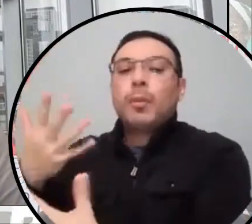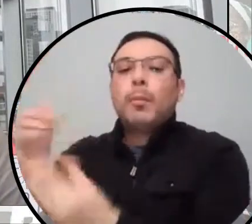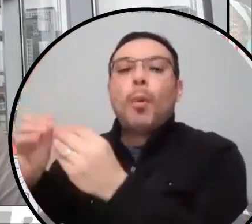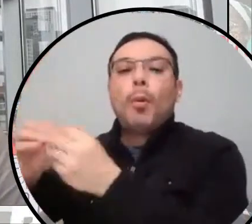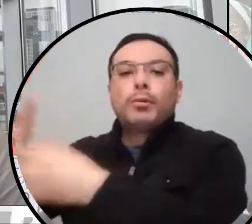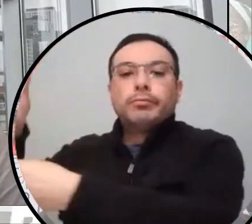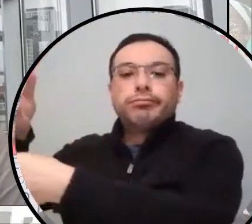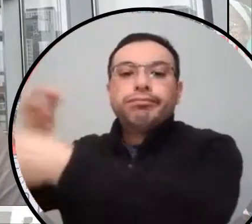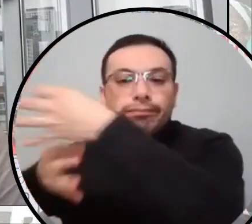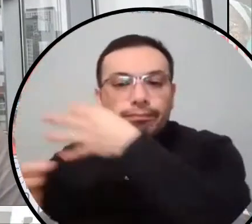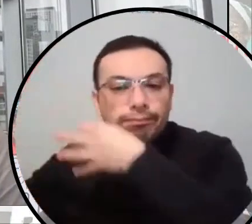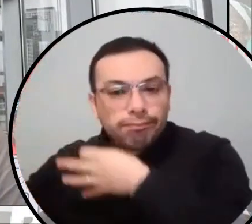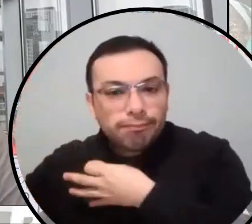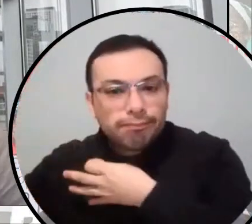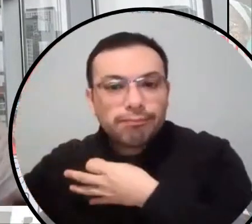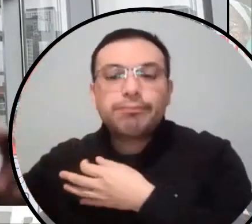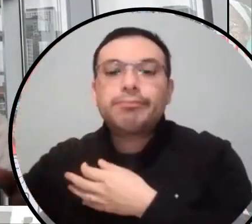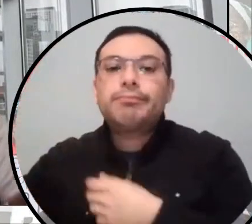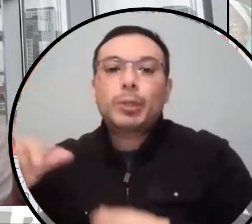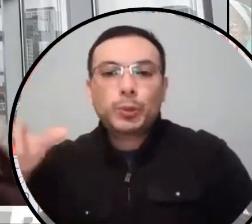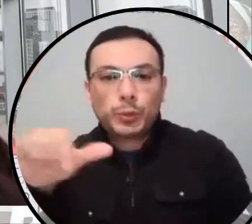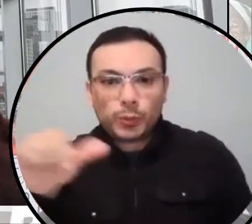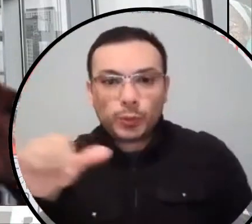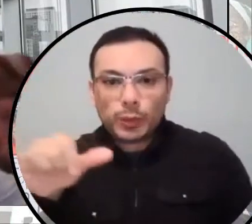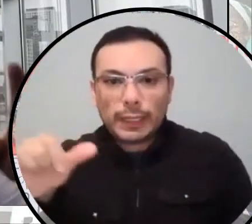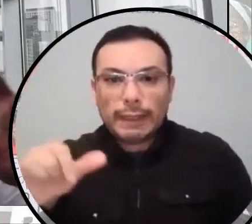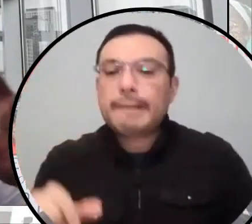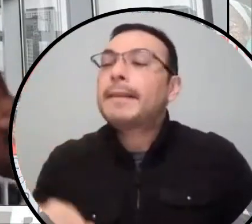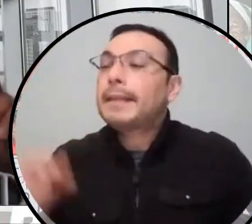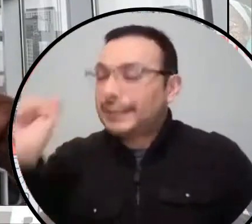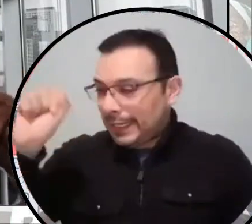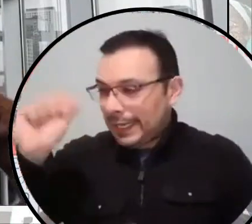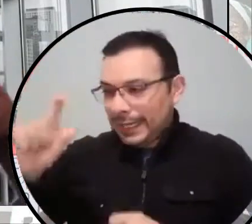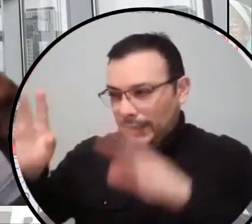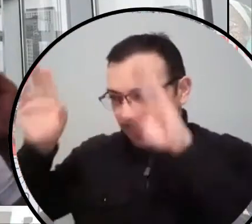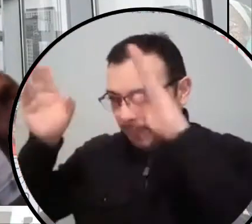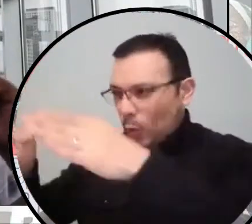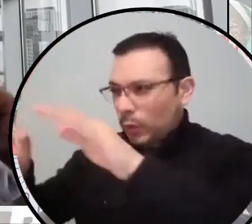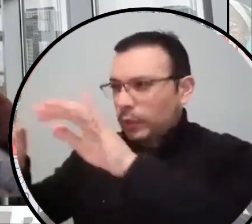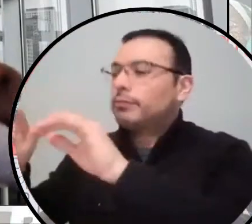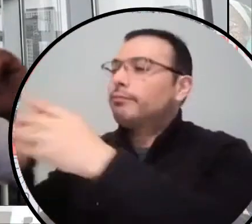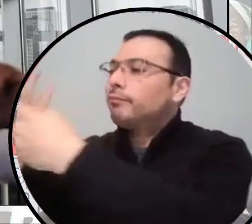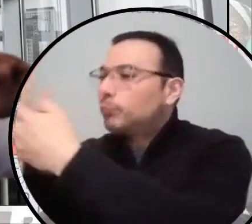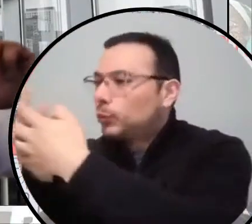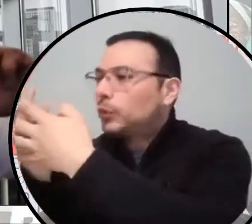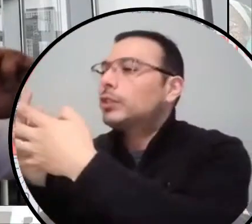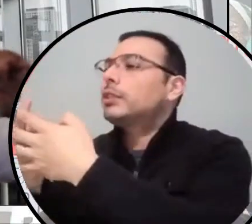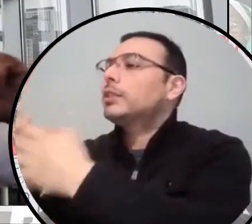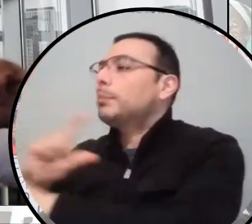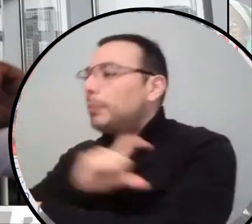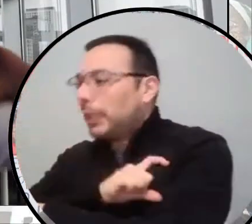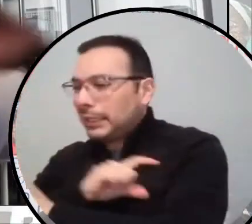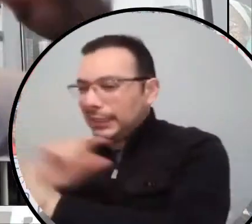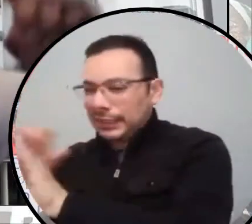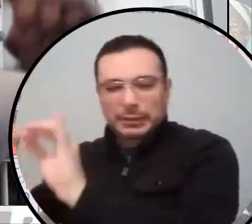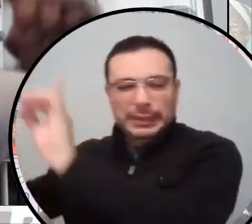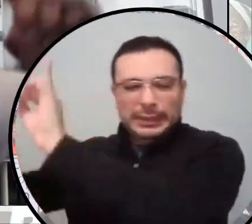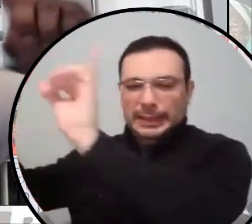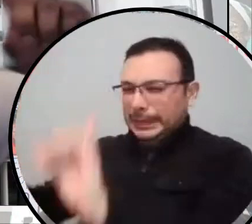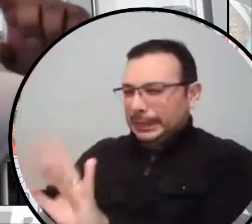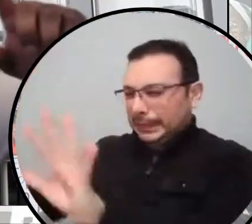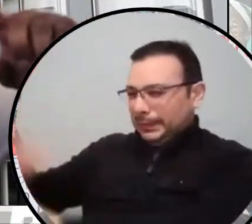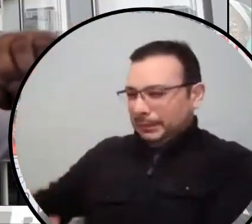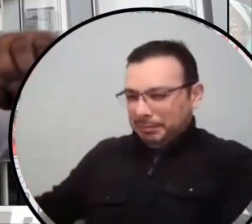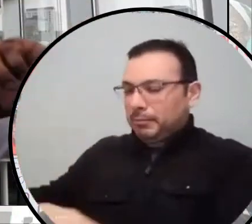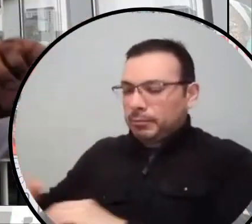that, uh, so we're aiming at prisons and we're aiming at the police, uh, but there are other things. So prison is just a, a result